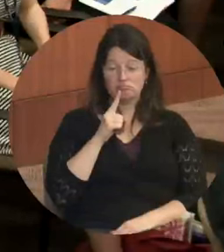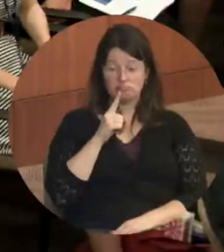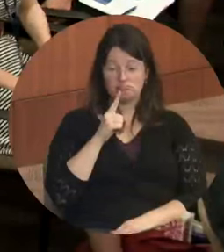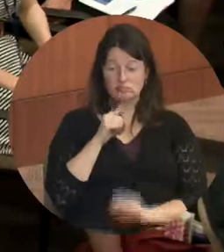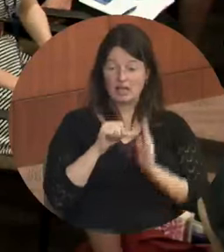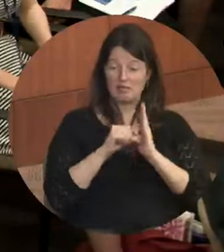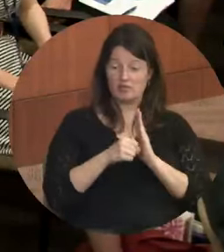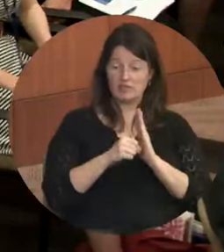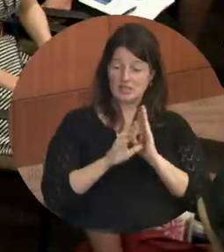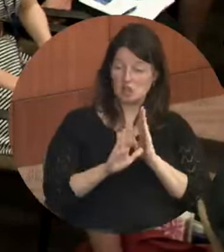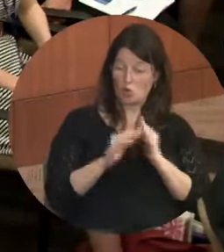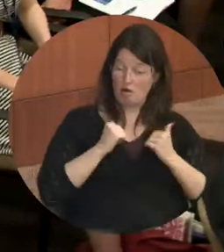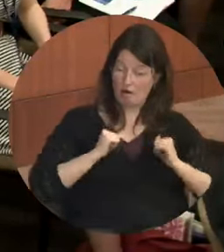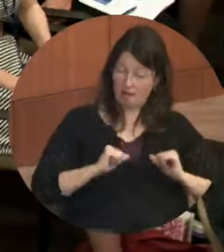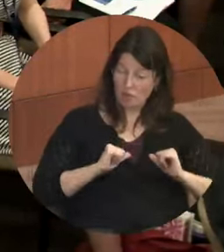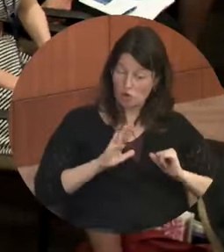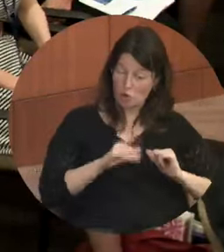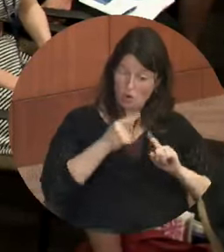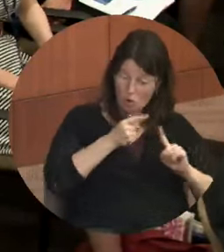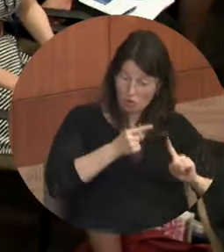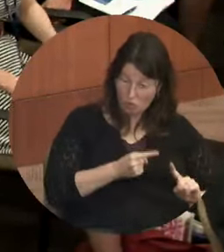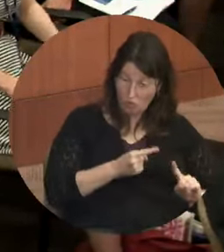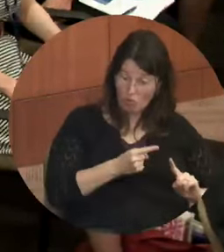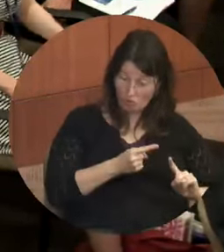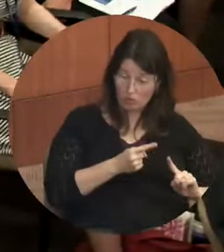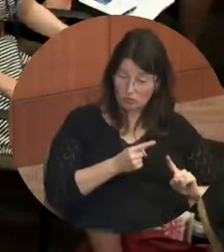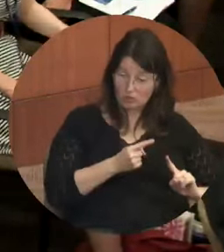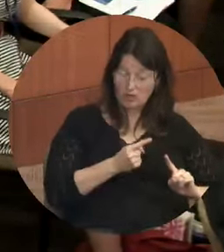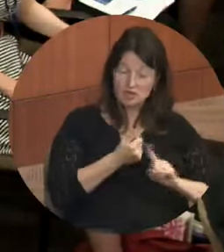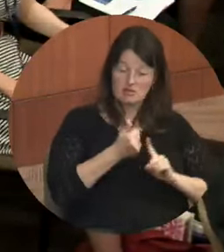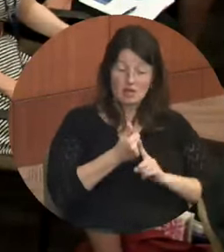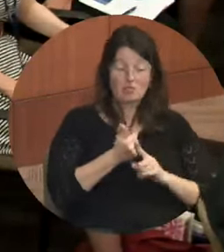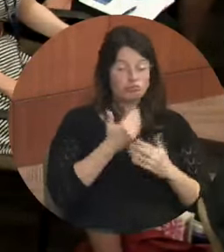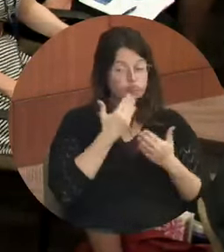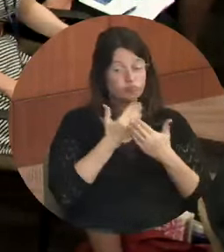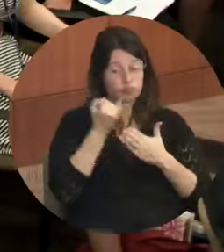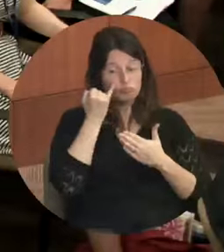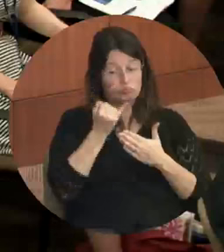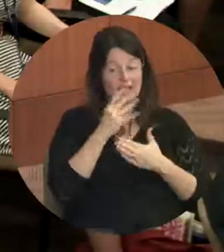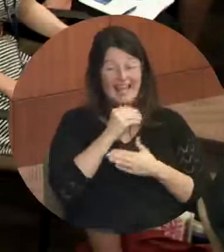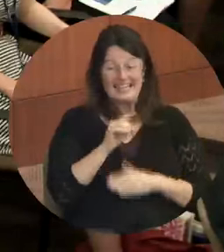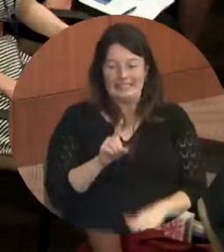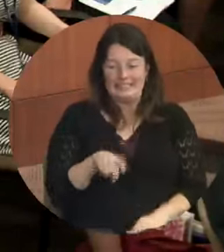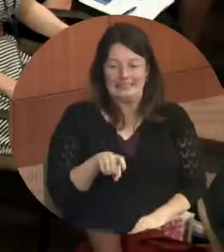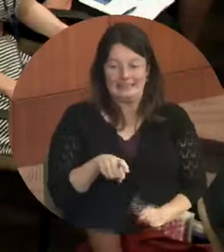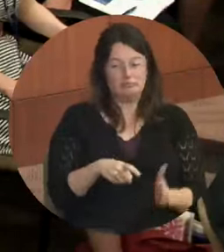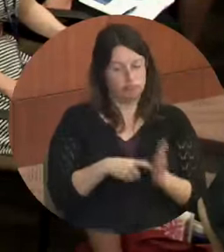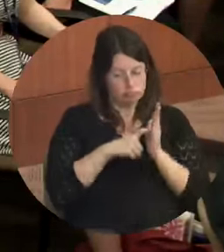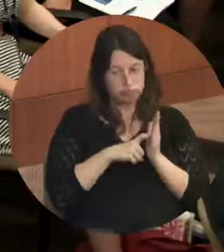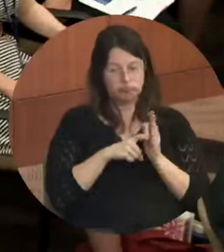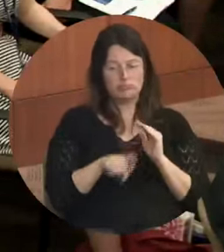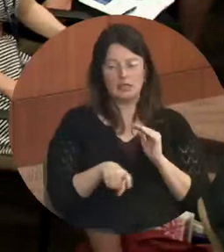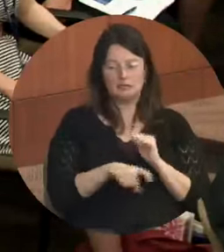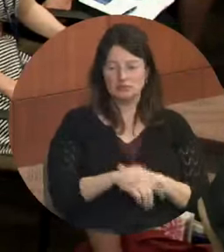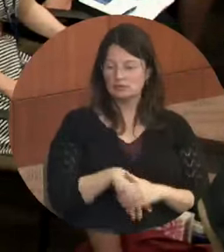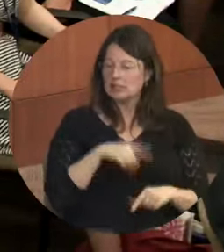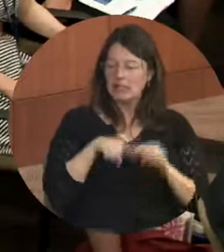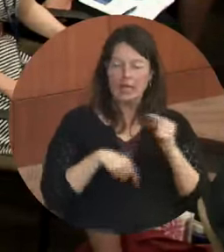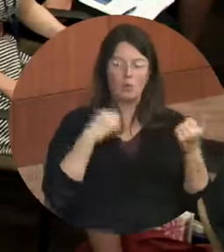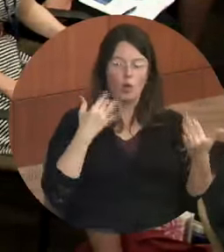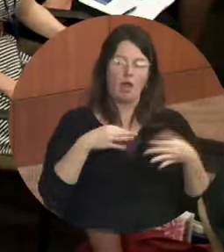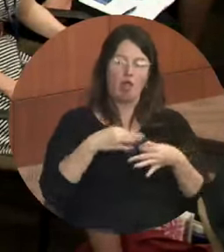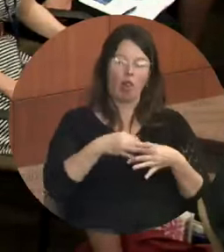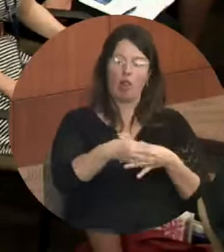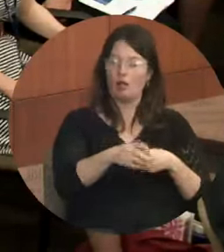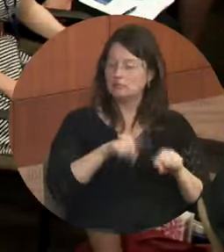your effort in this and everybody's effort in this is something that's both urgent and mandatory. We just can't wait and